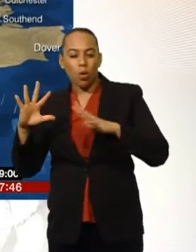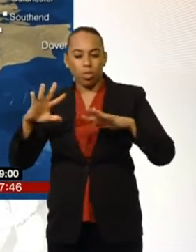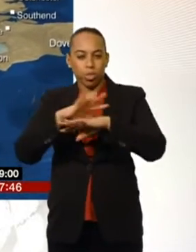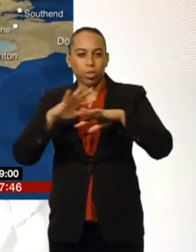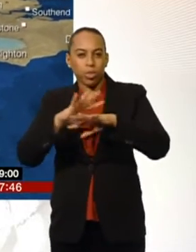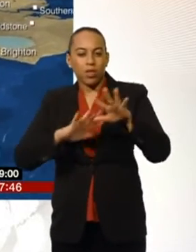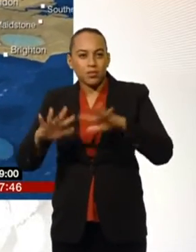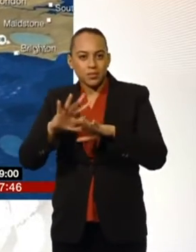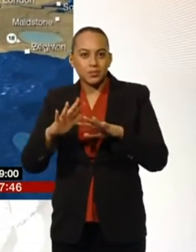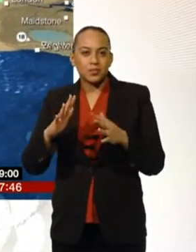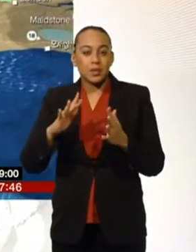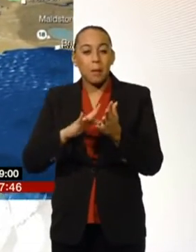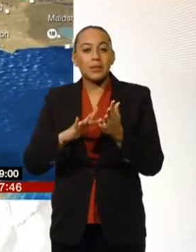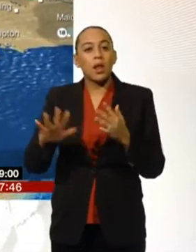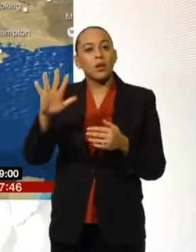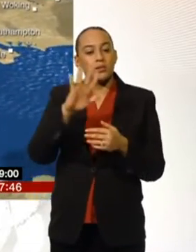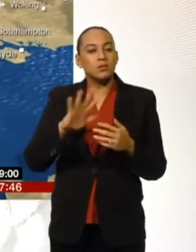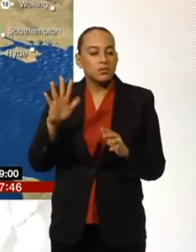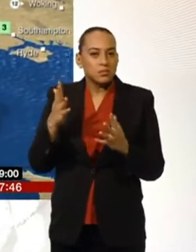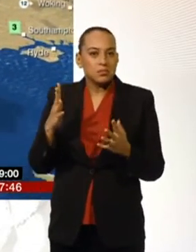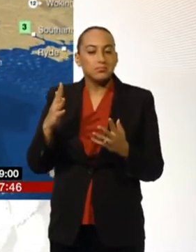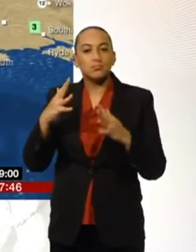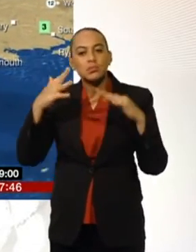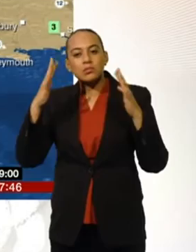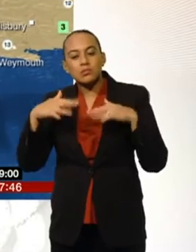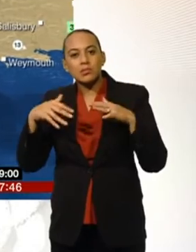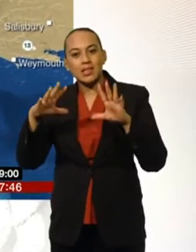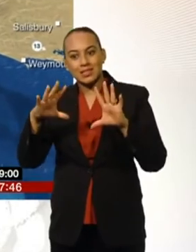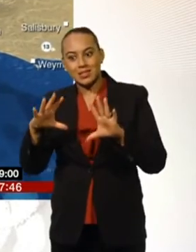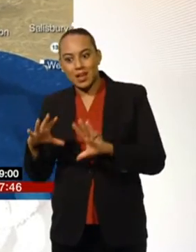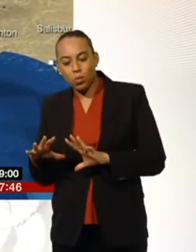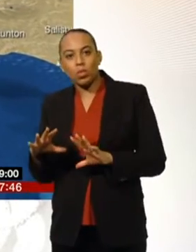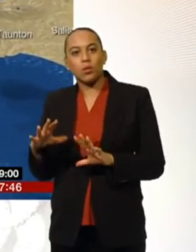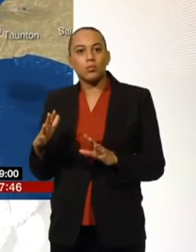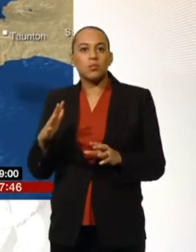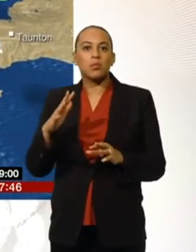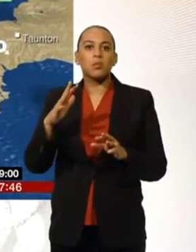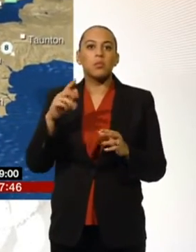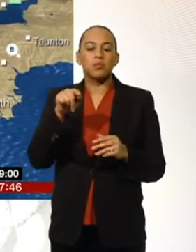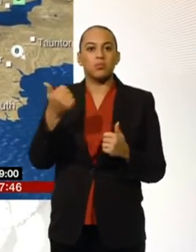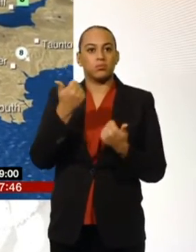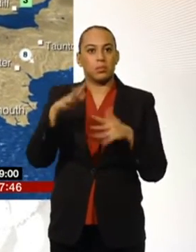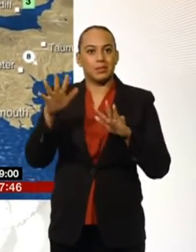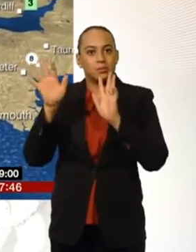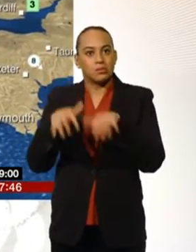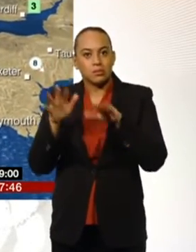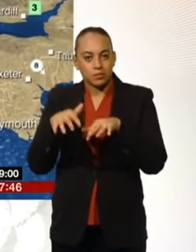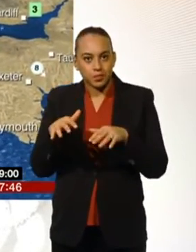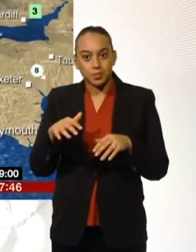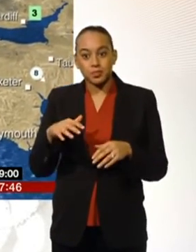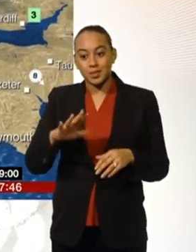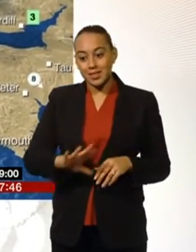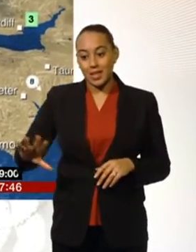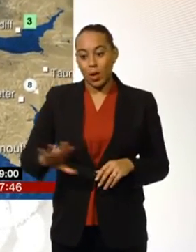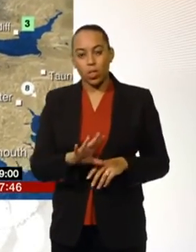across parts of the Midlands so far. A few showers drifting the way southwards, which could bring a mixture of rain and sleet. But many southern counties start the day dry,